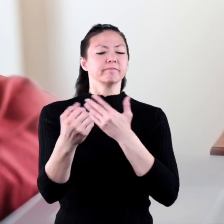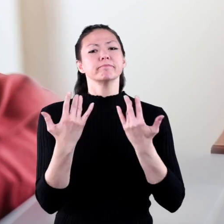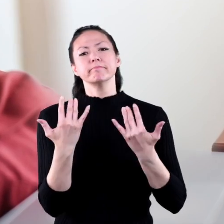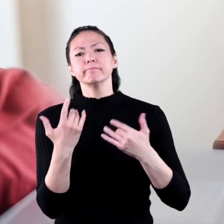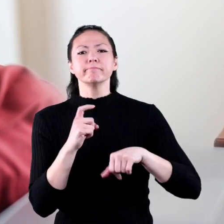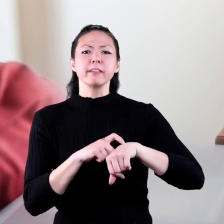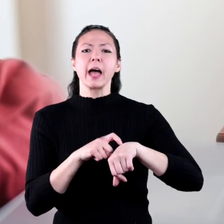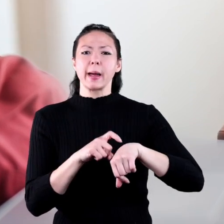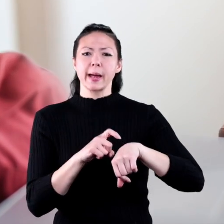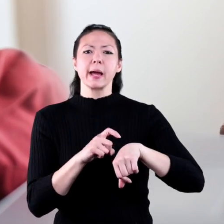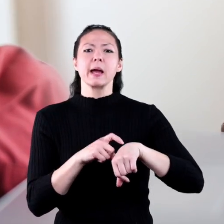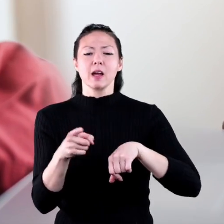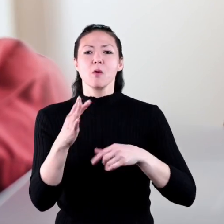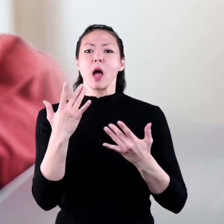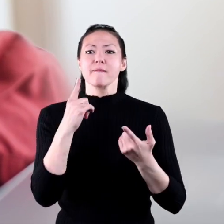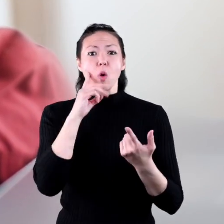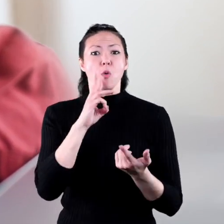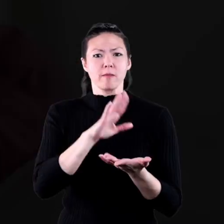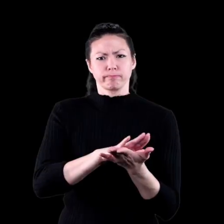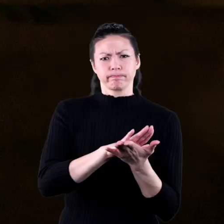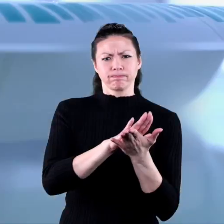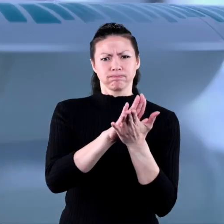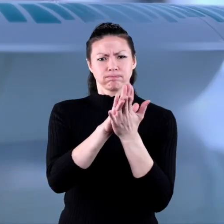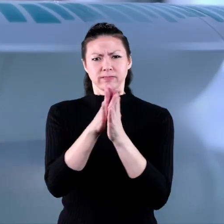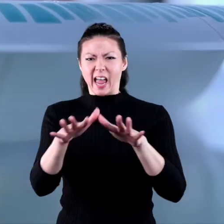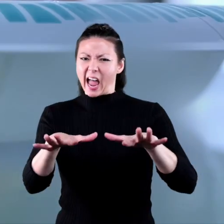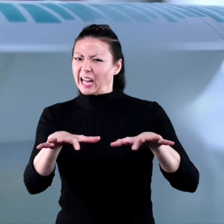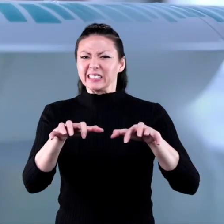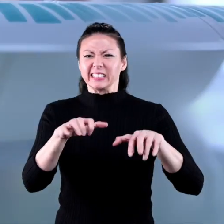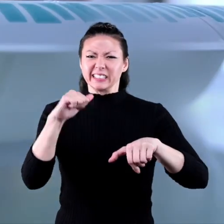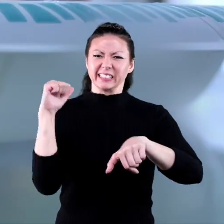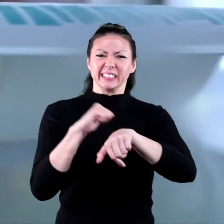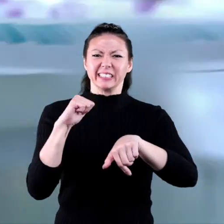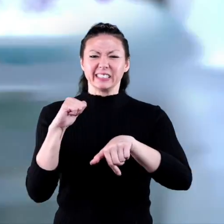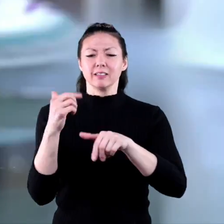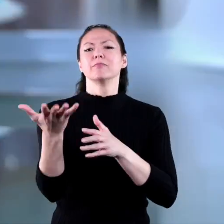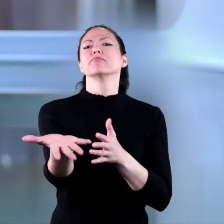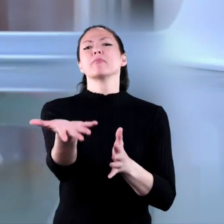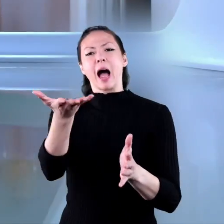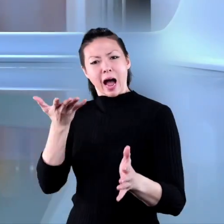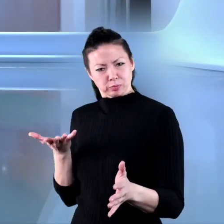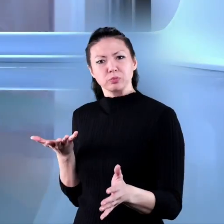And give it time for the water to turn to ice. Remove the ice from the freezer.